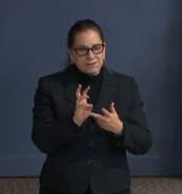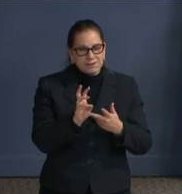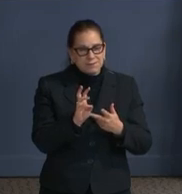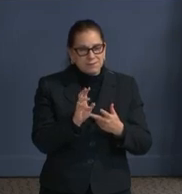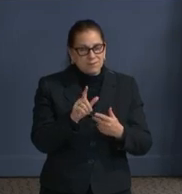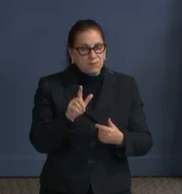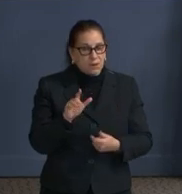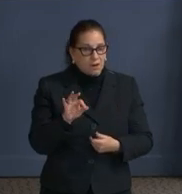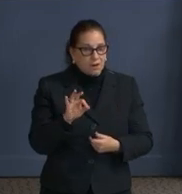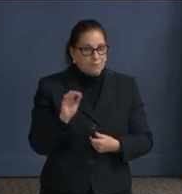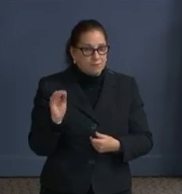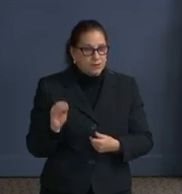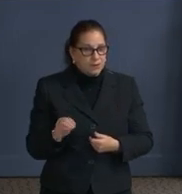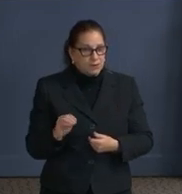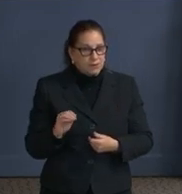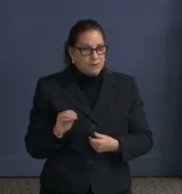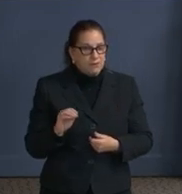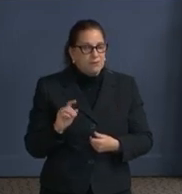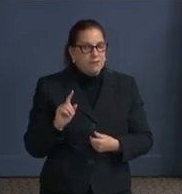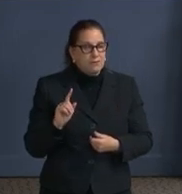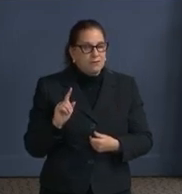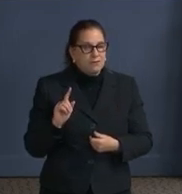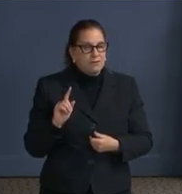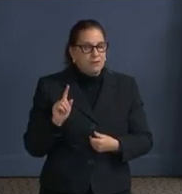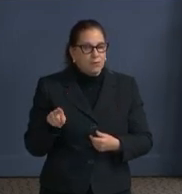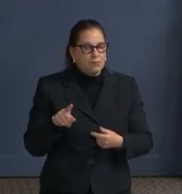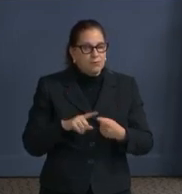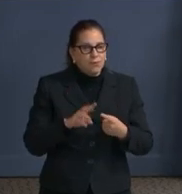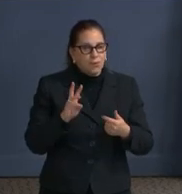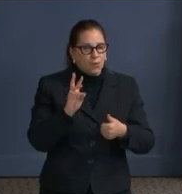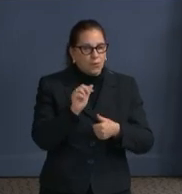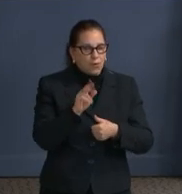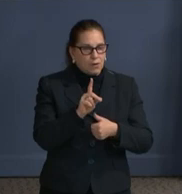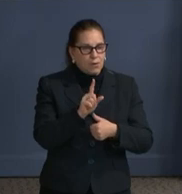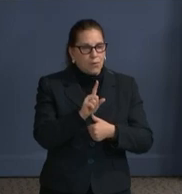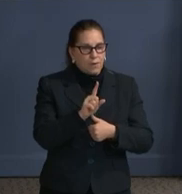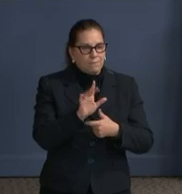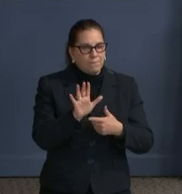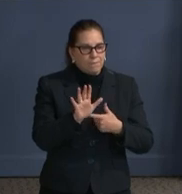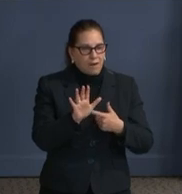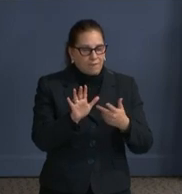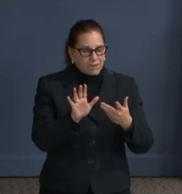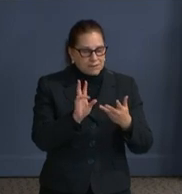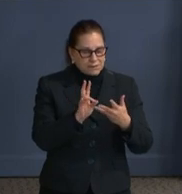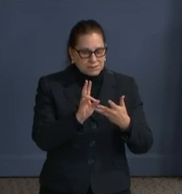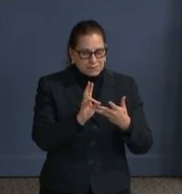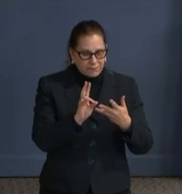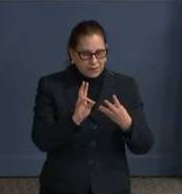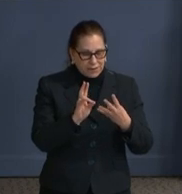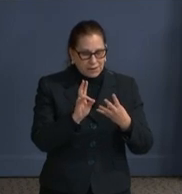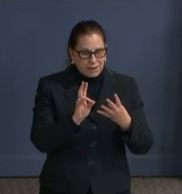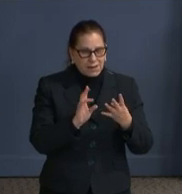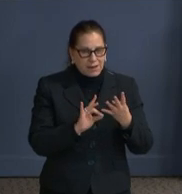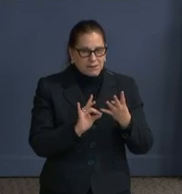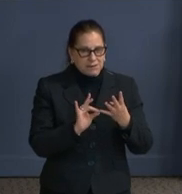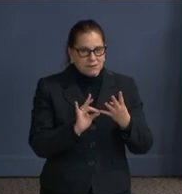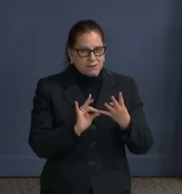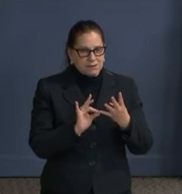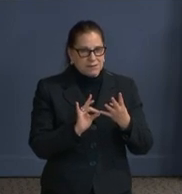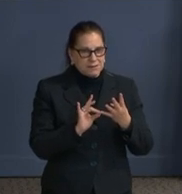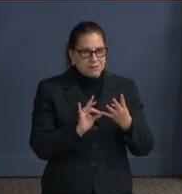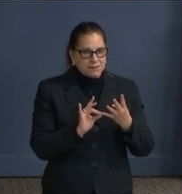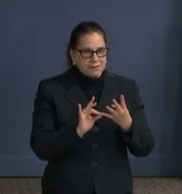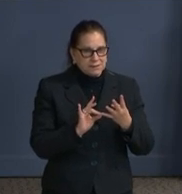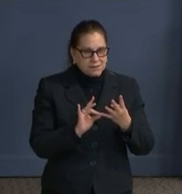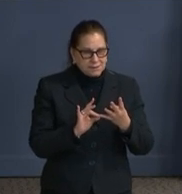five, seven, and eight. Since that equity model was applied, 50.5% of appointments have